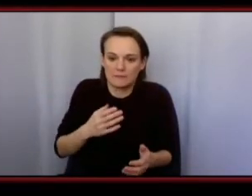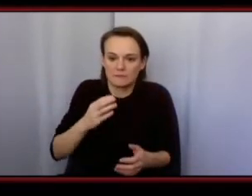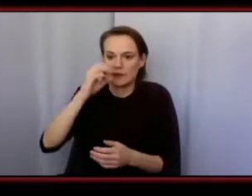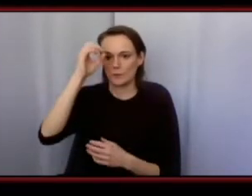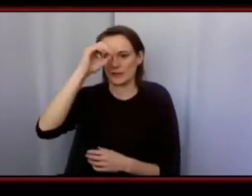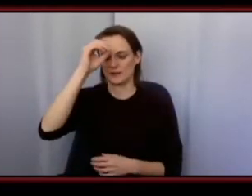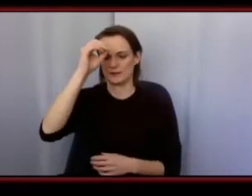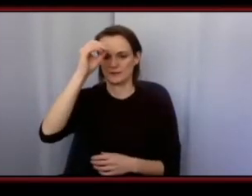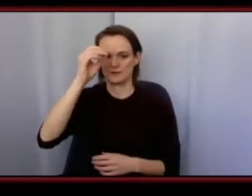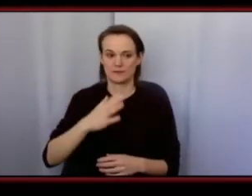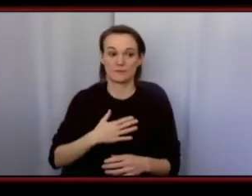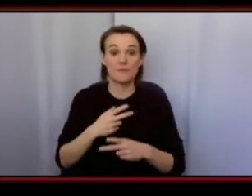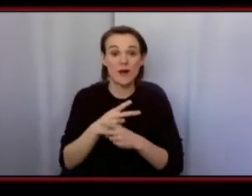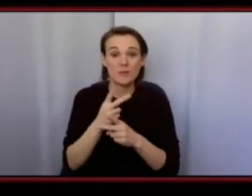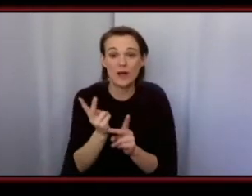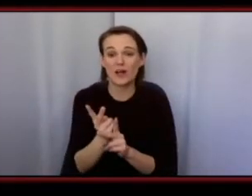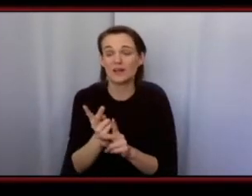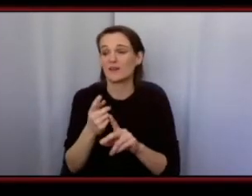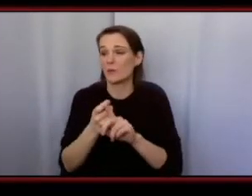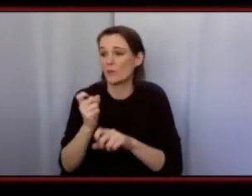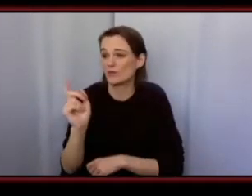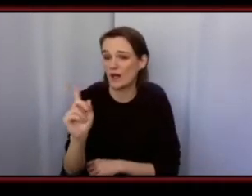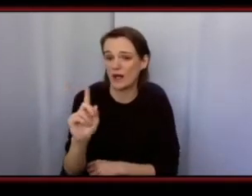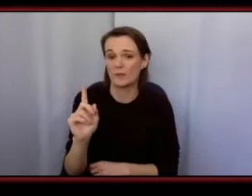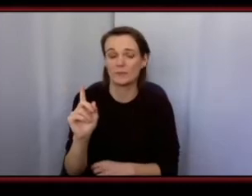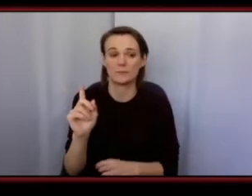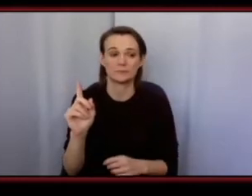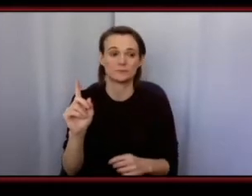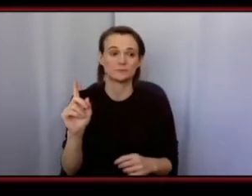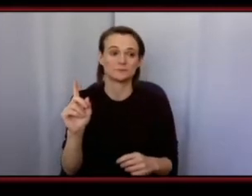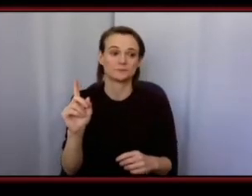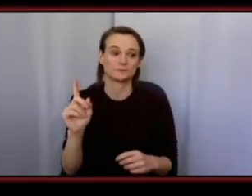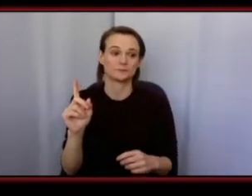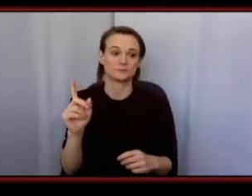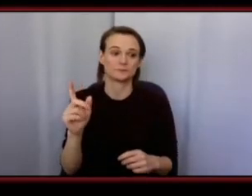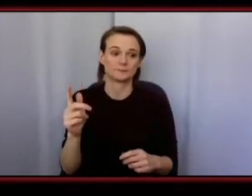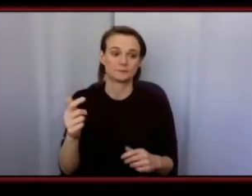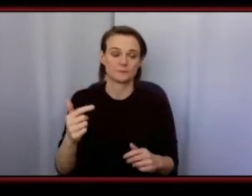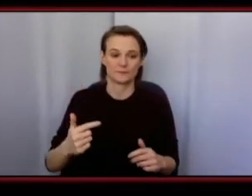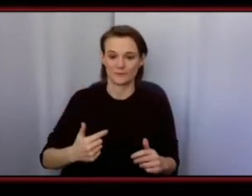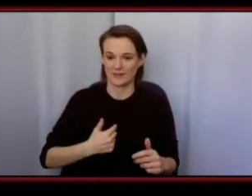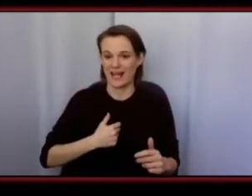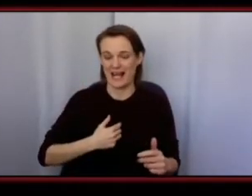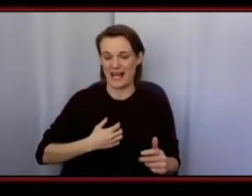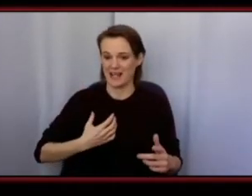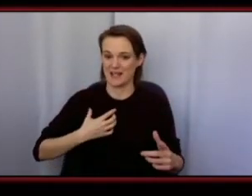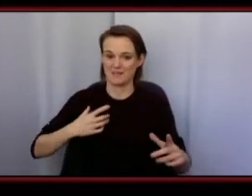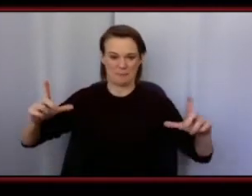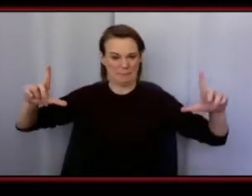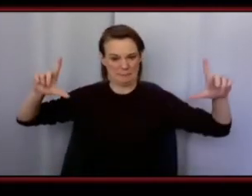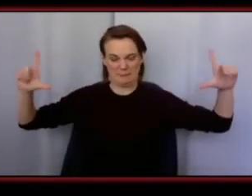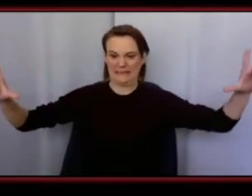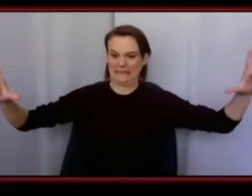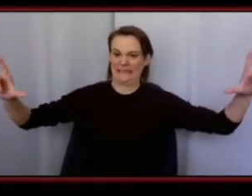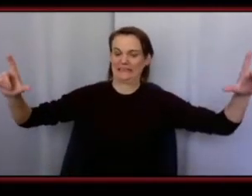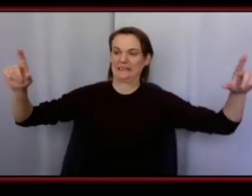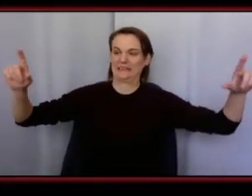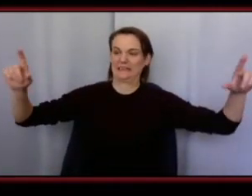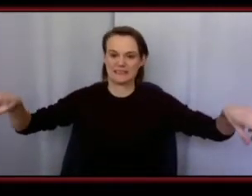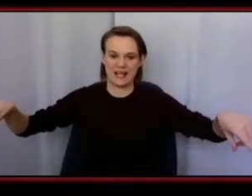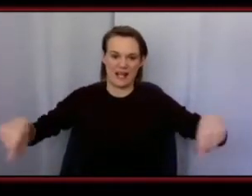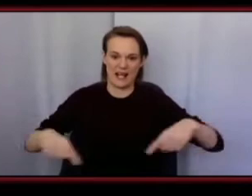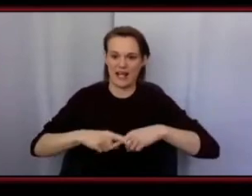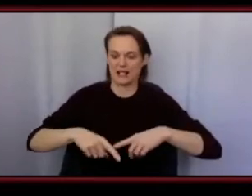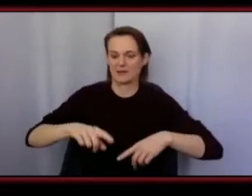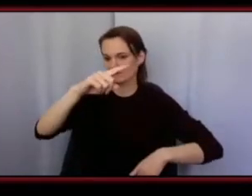about my products and where they come from um like i have a big steel black lives matter sign in most of my events i have the